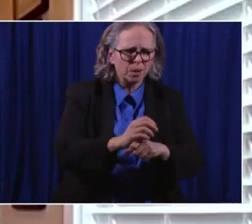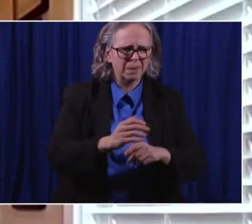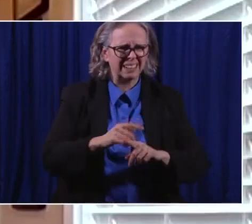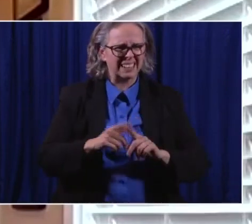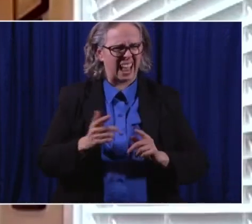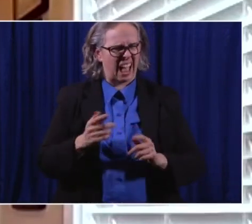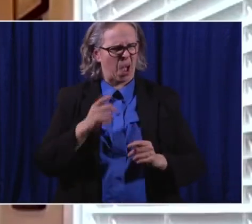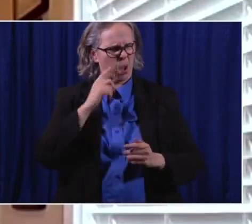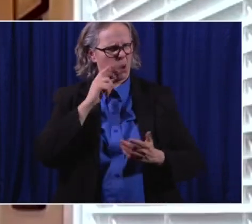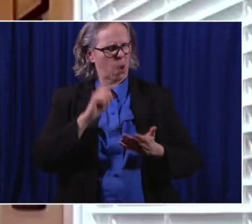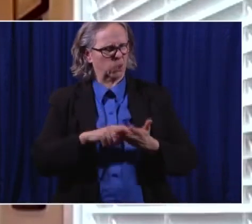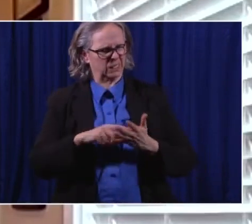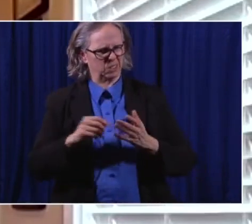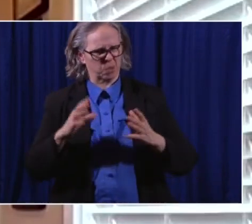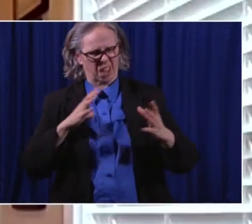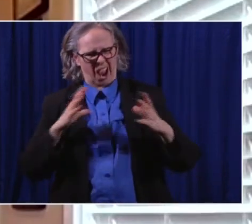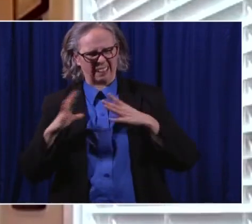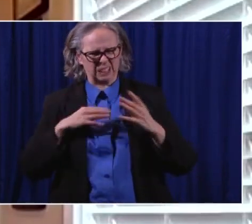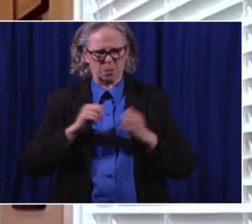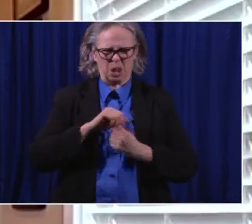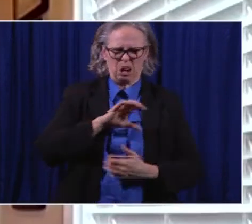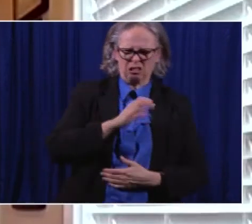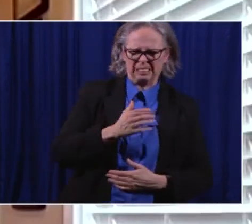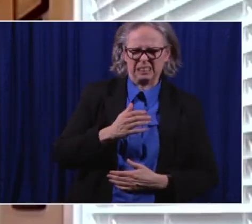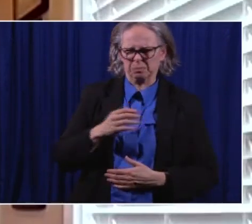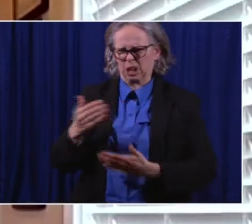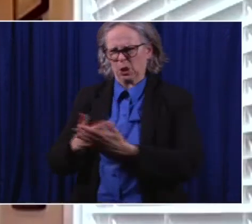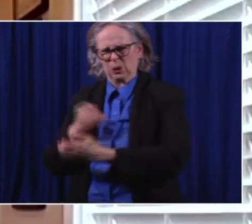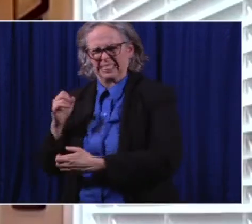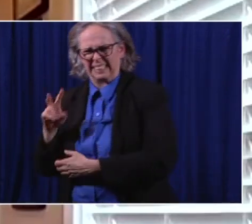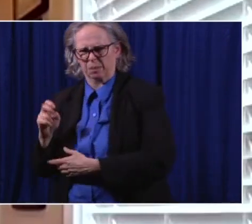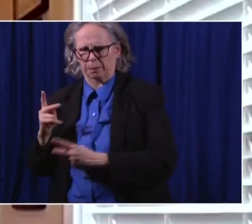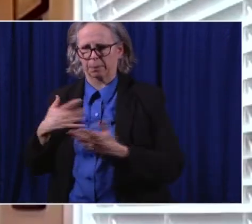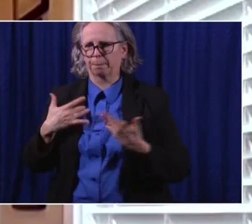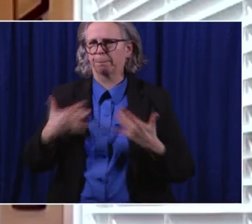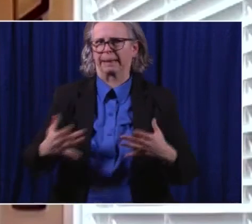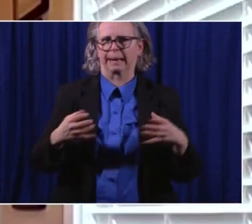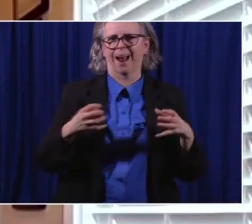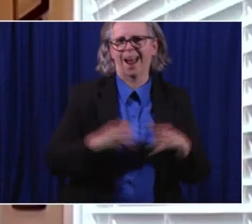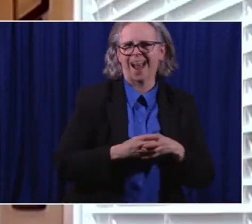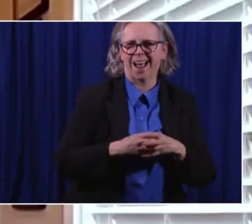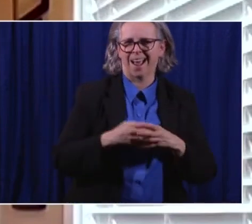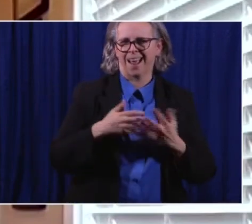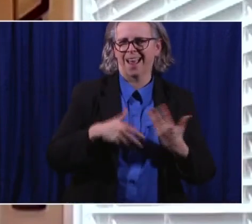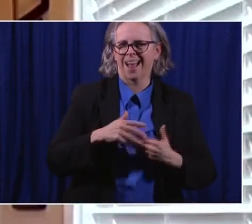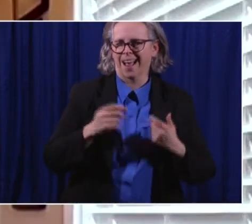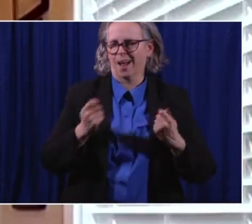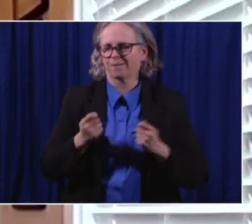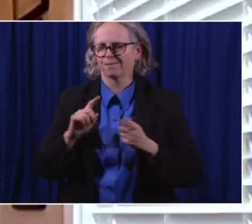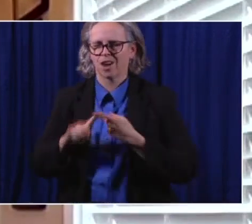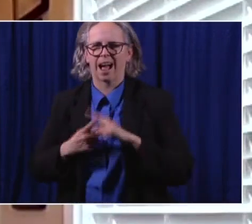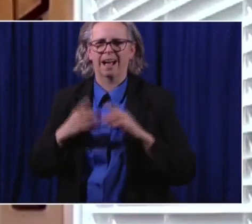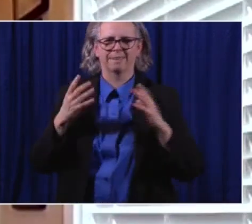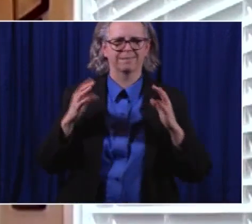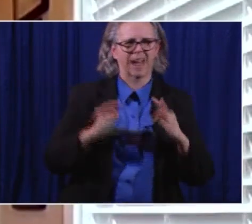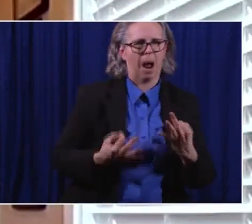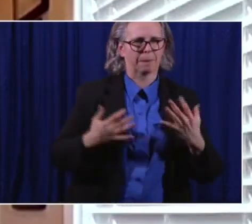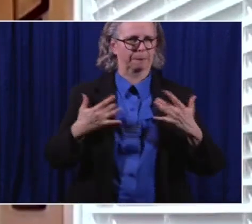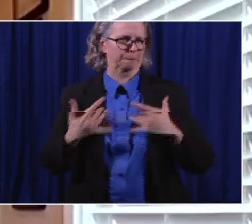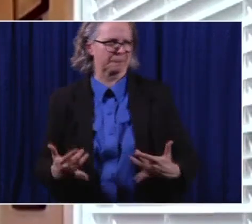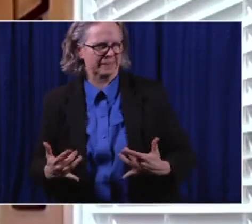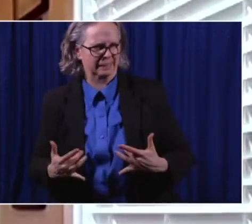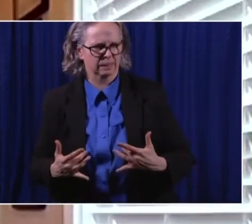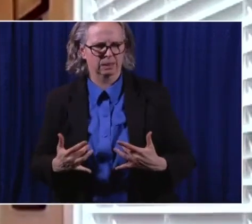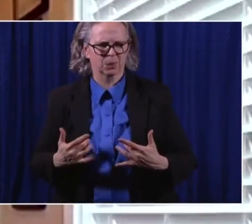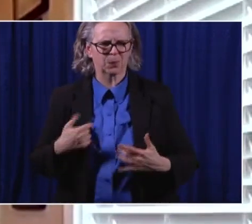Year's, and, and the, the, the get togethers that, you know, families have, we, we know that there, there